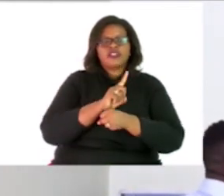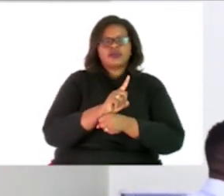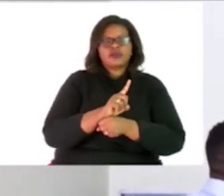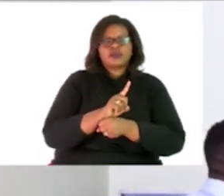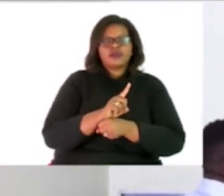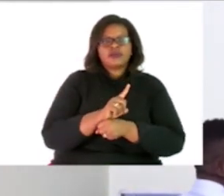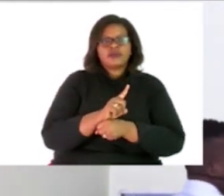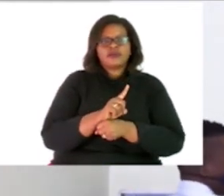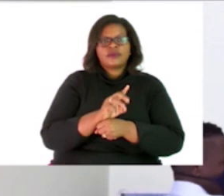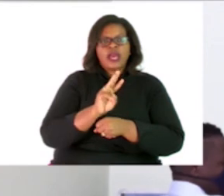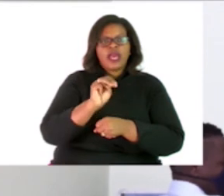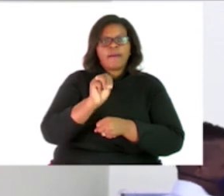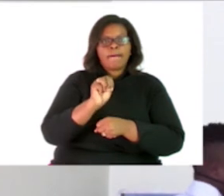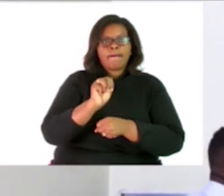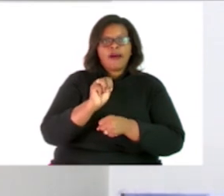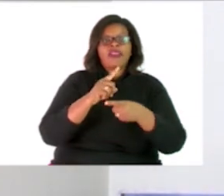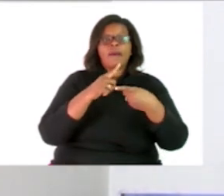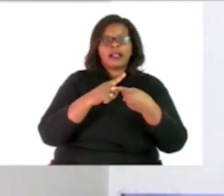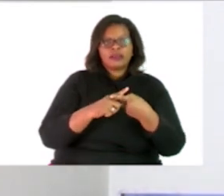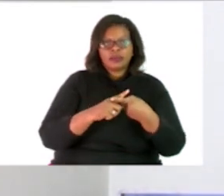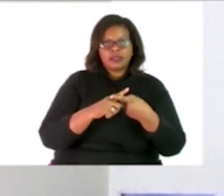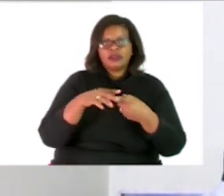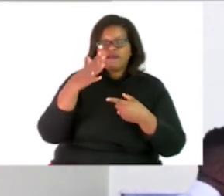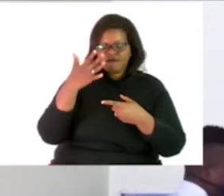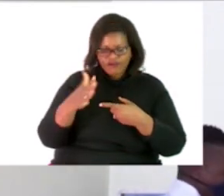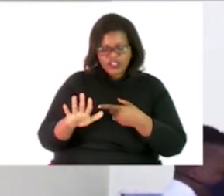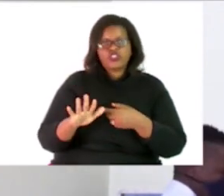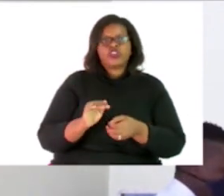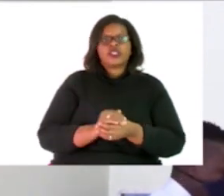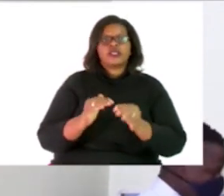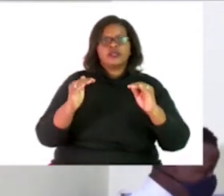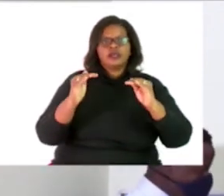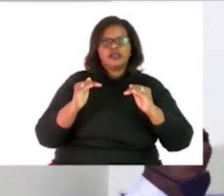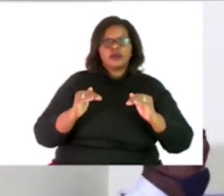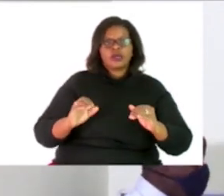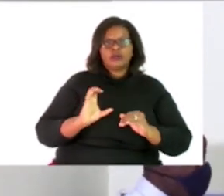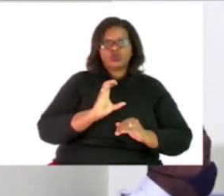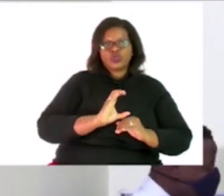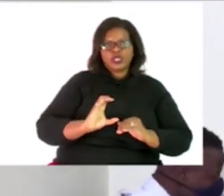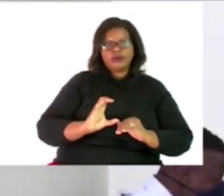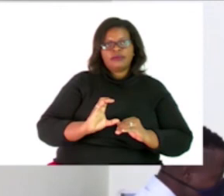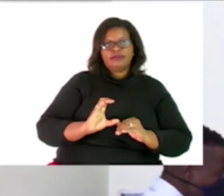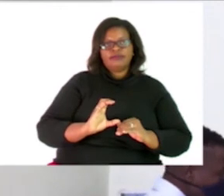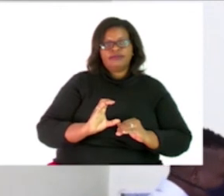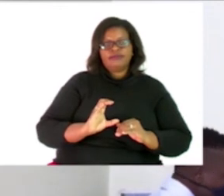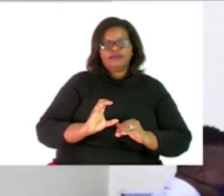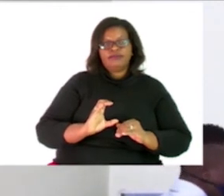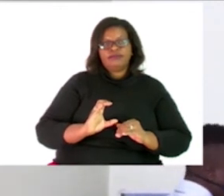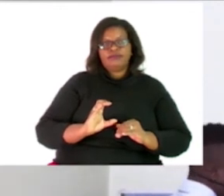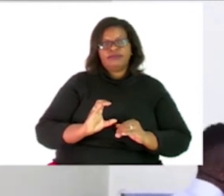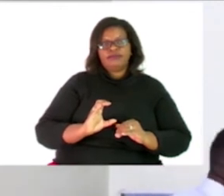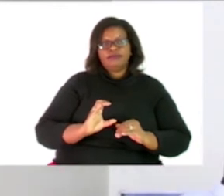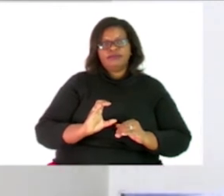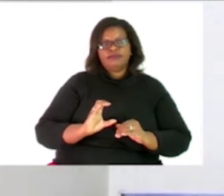is M meaning the multiple these are multiples of these two numbers 2 and 3 The